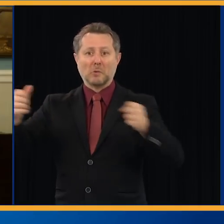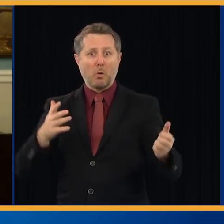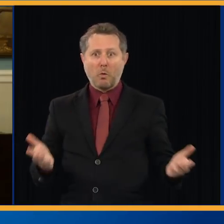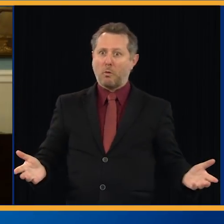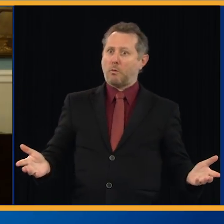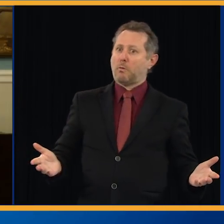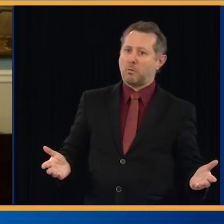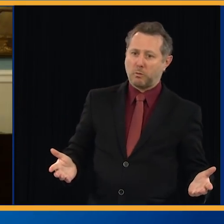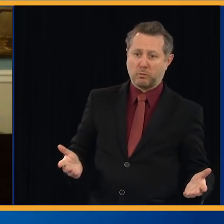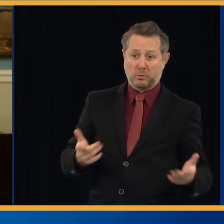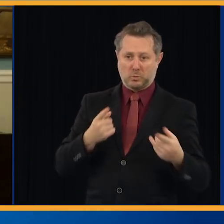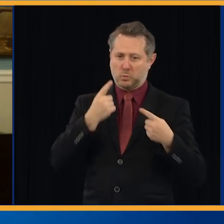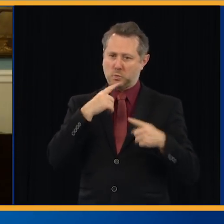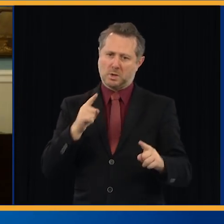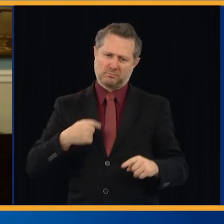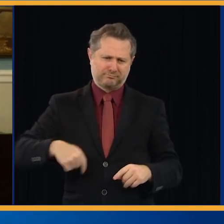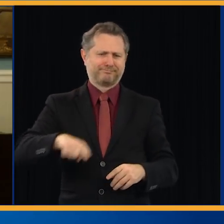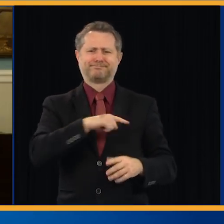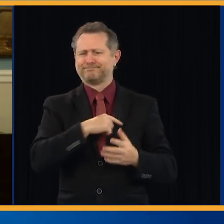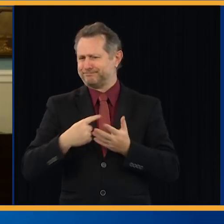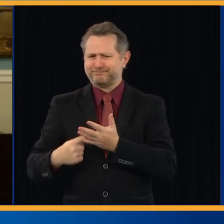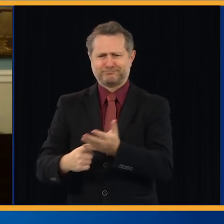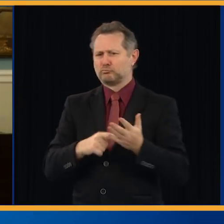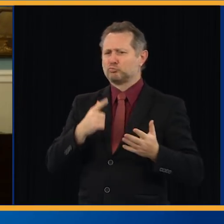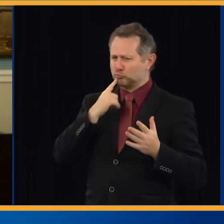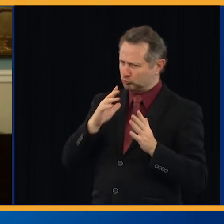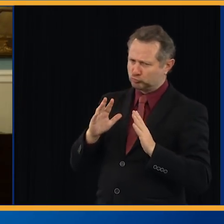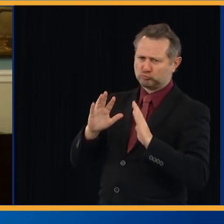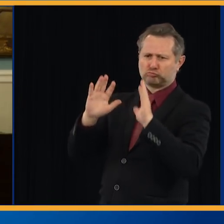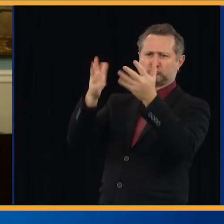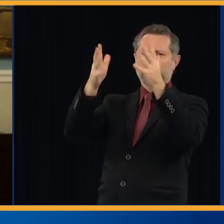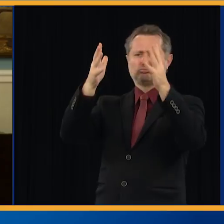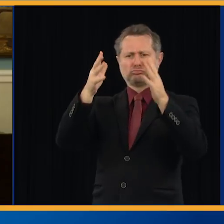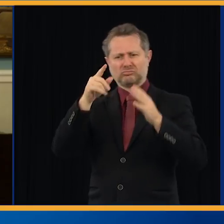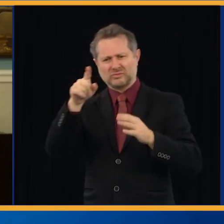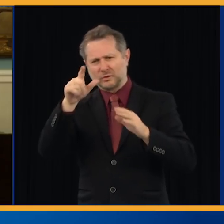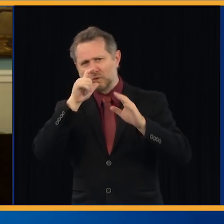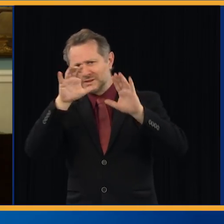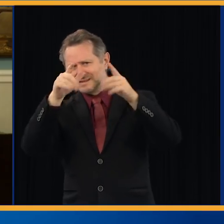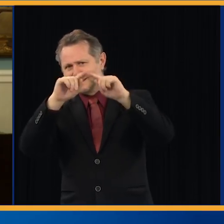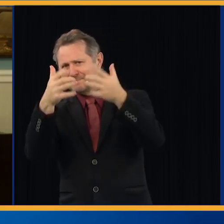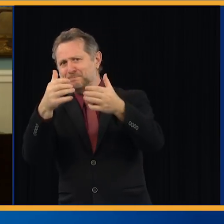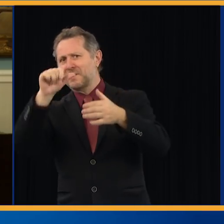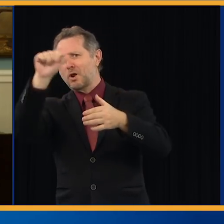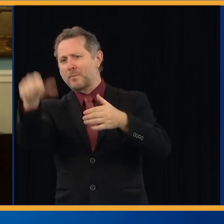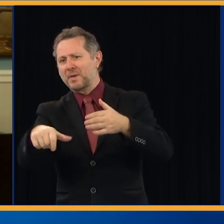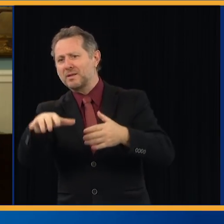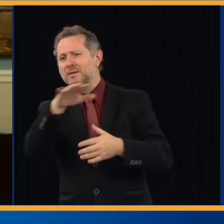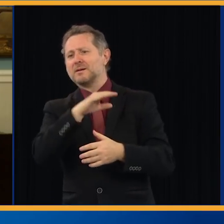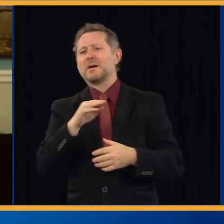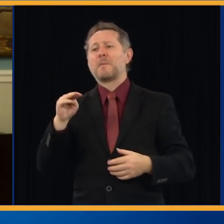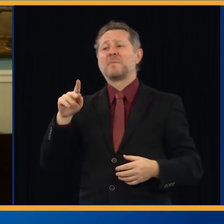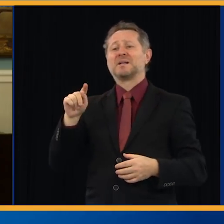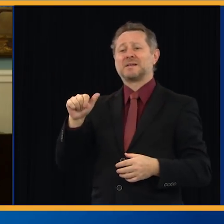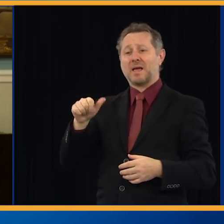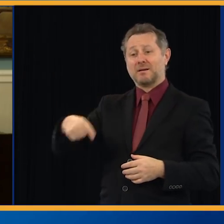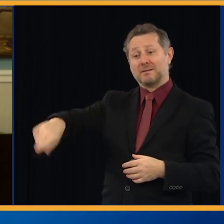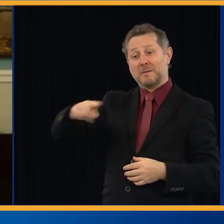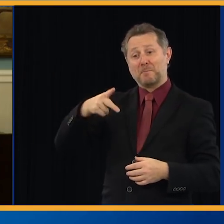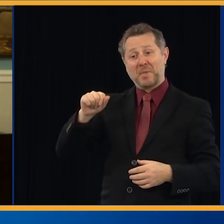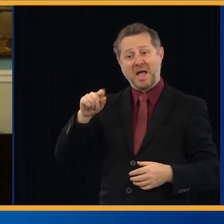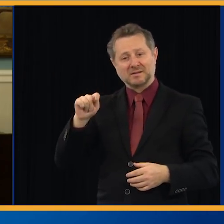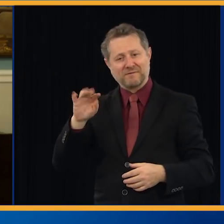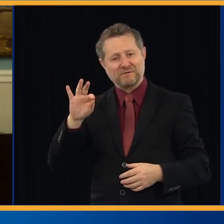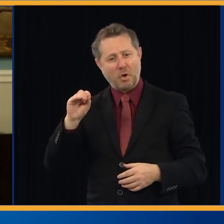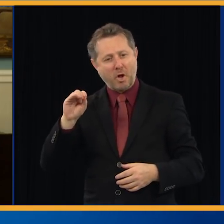idea, and I commend you, your team in Albany, and obviously the team at the MTA, Pat Foy, Sarah Feinberg. It's been a very productive